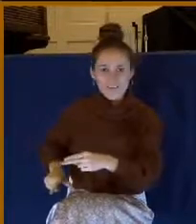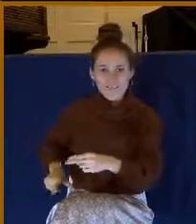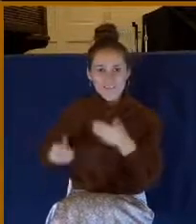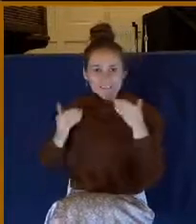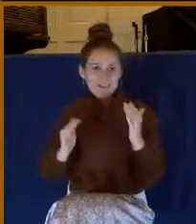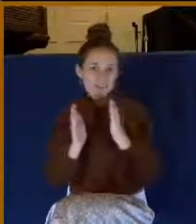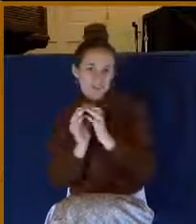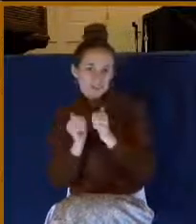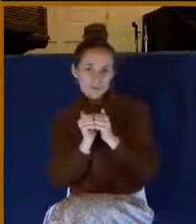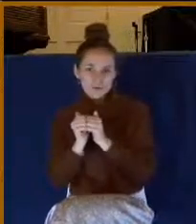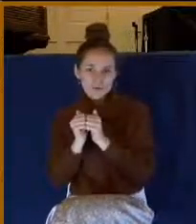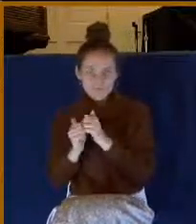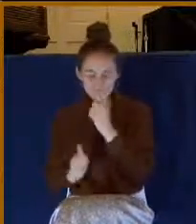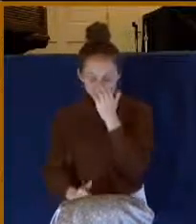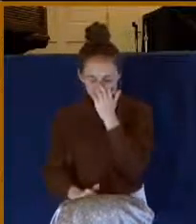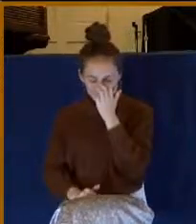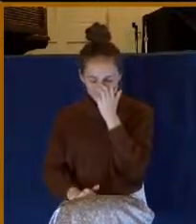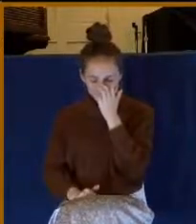together.